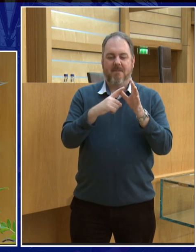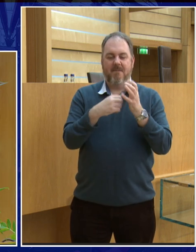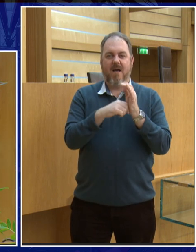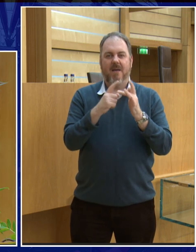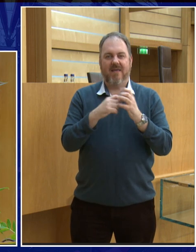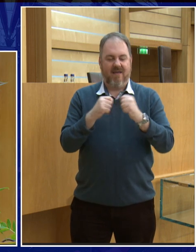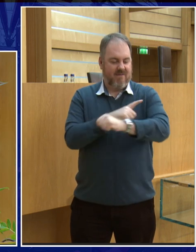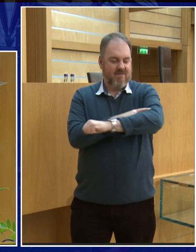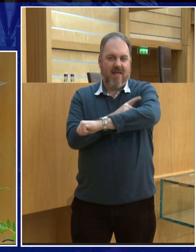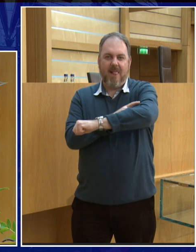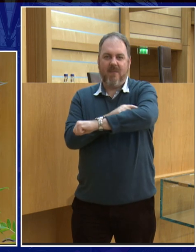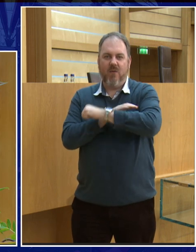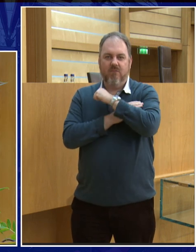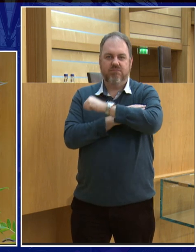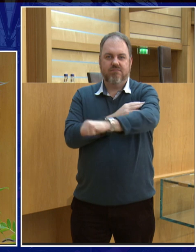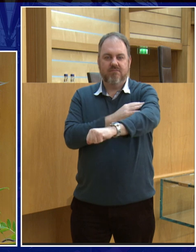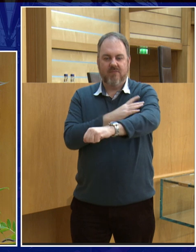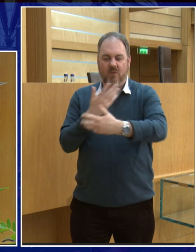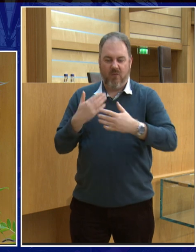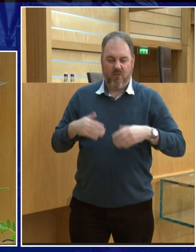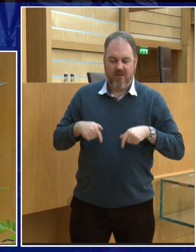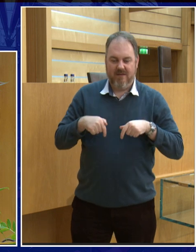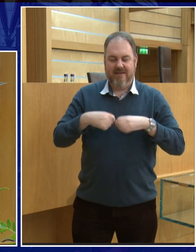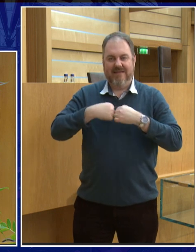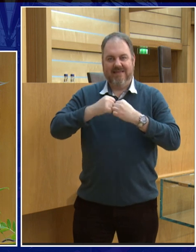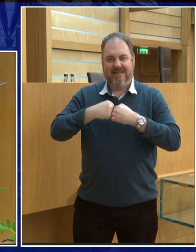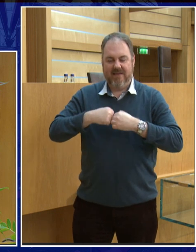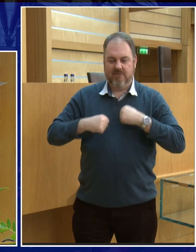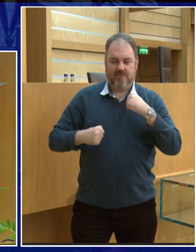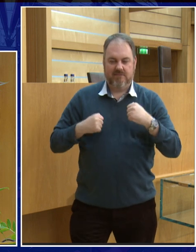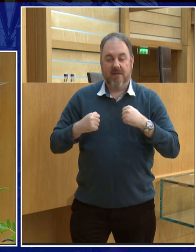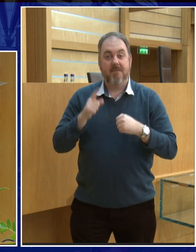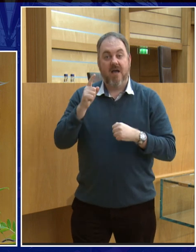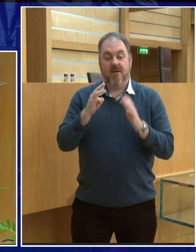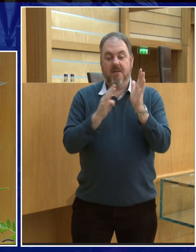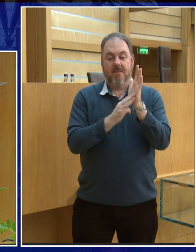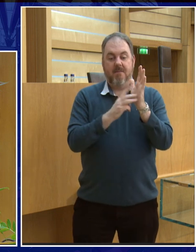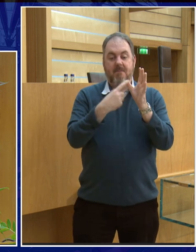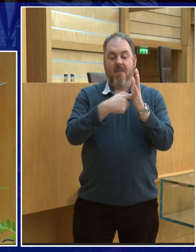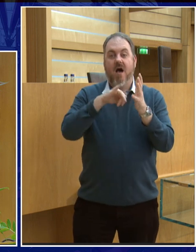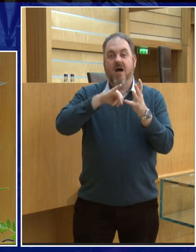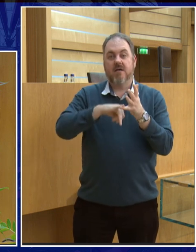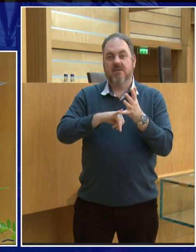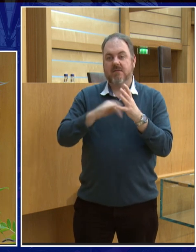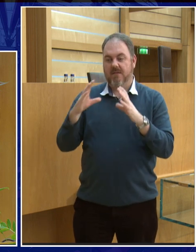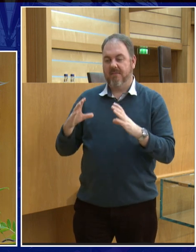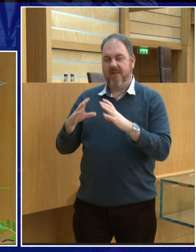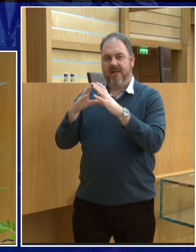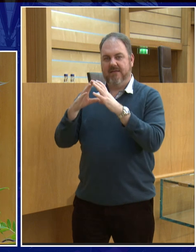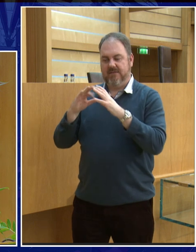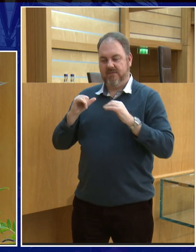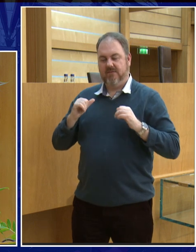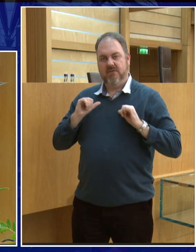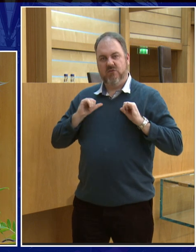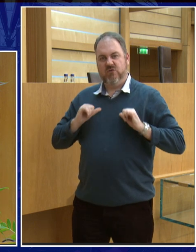and things like that. But if you had a space suit for somewhere like Mars, Mars is a bit of an atmosphere. hasn't got such a big